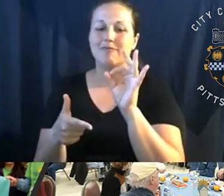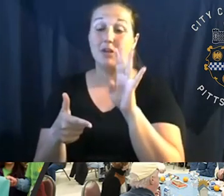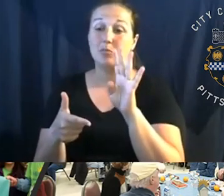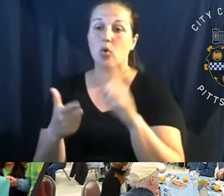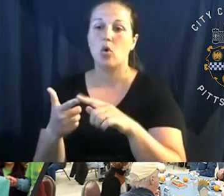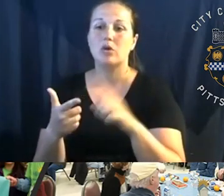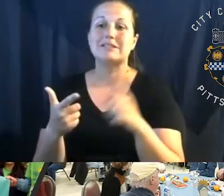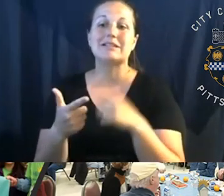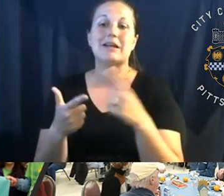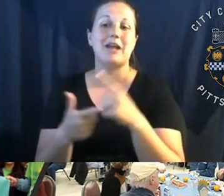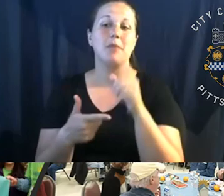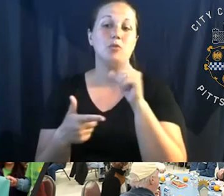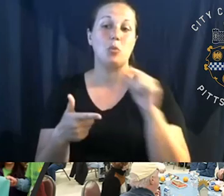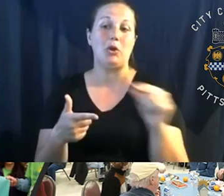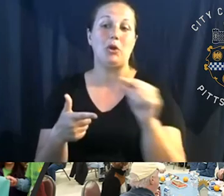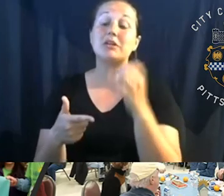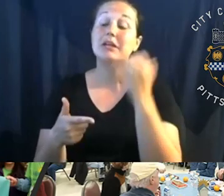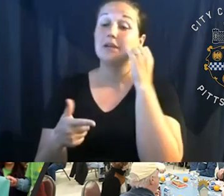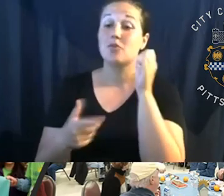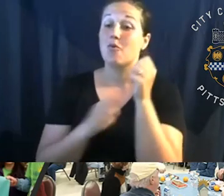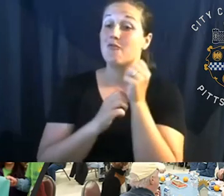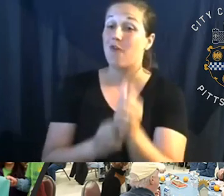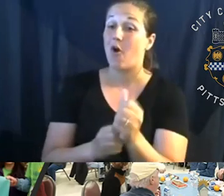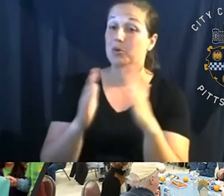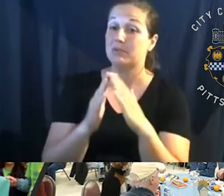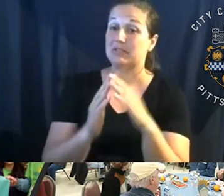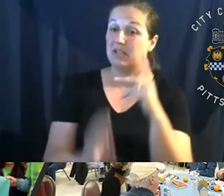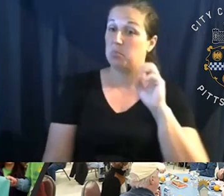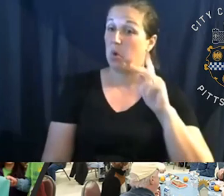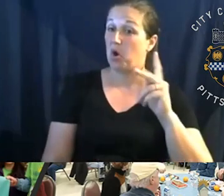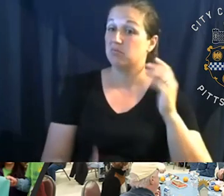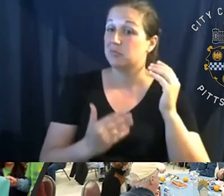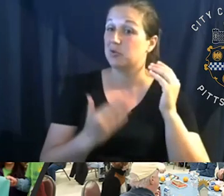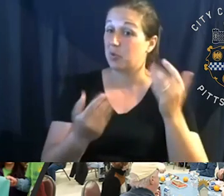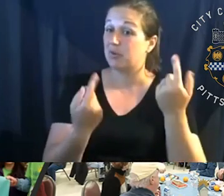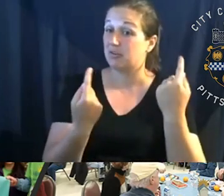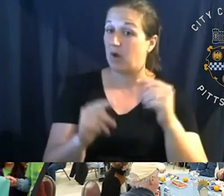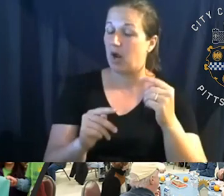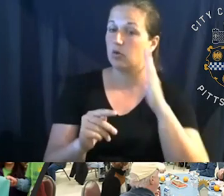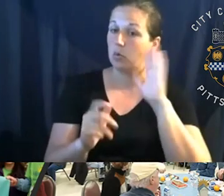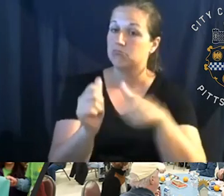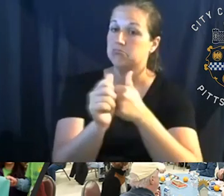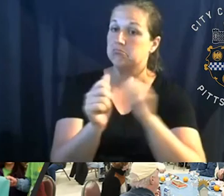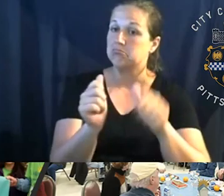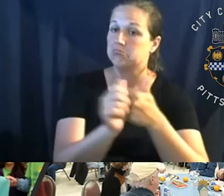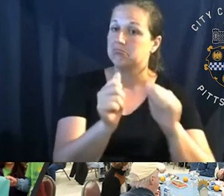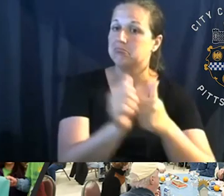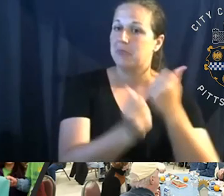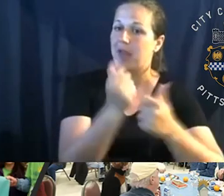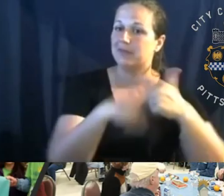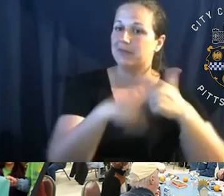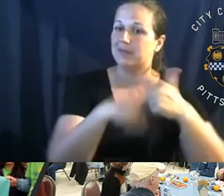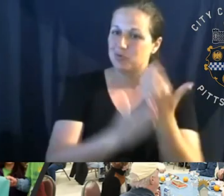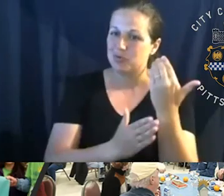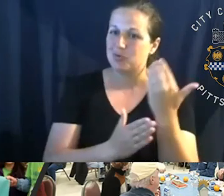if you're not following city parks, you might want to try because you'll be updated with, with new offerings, new programs, new services,